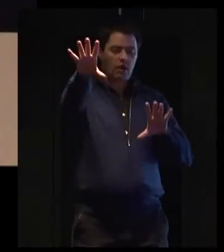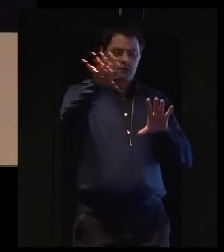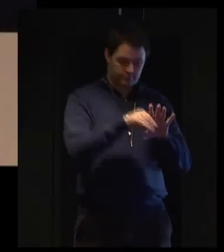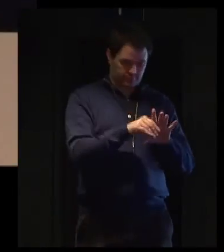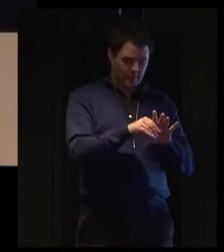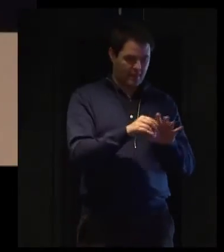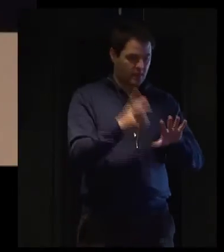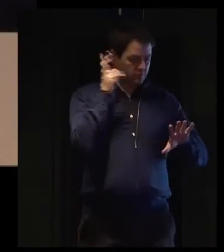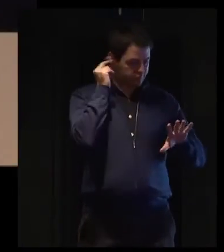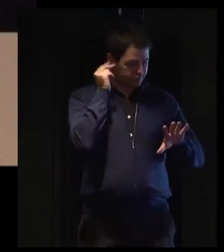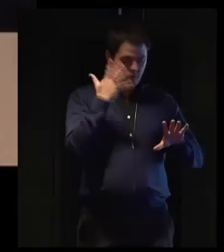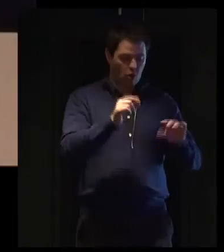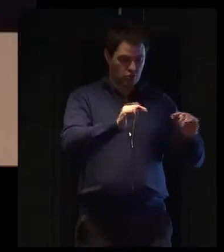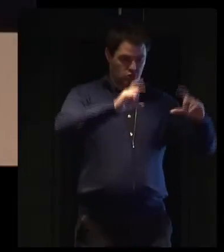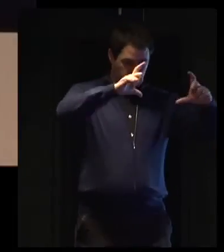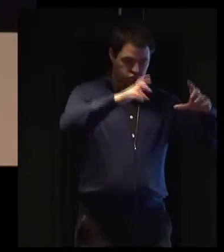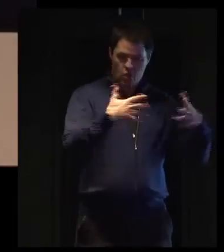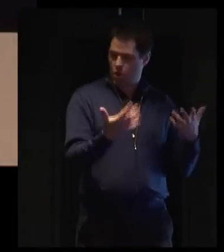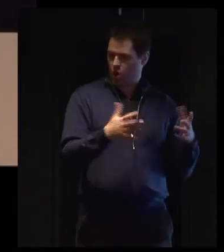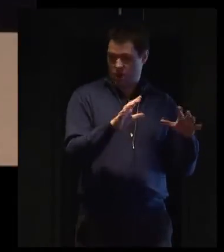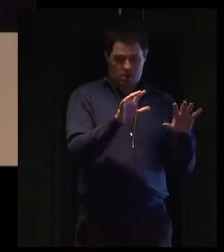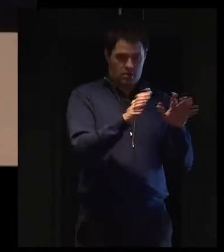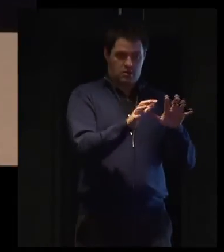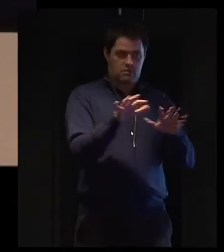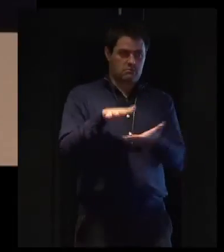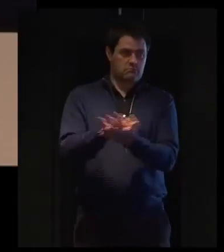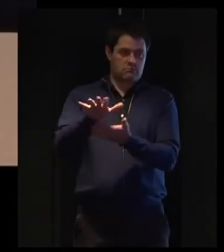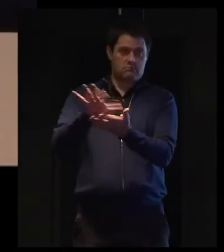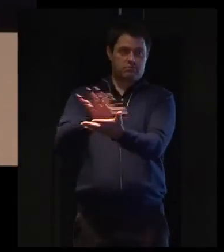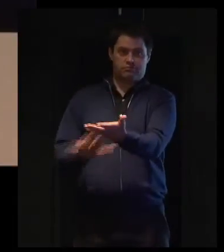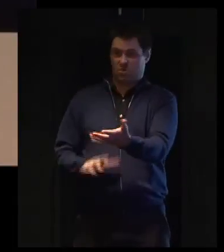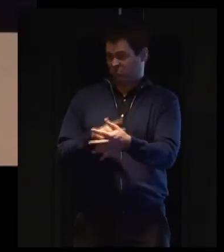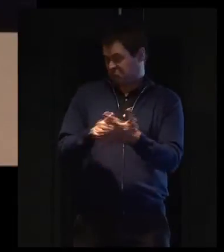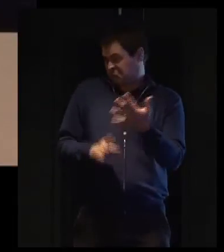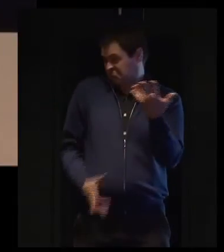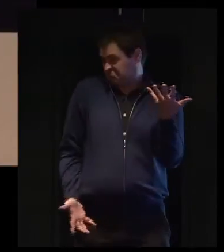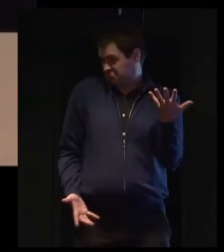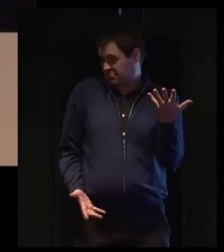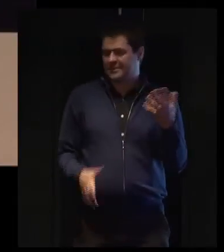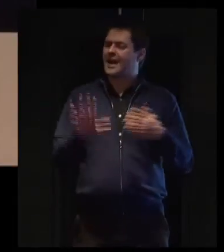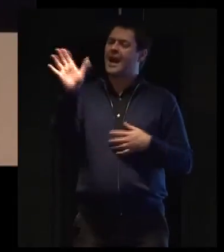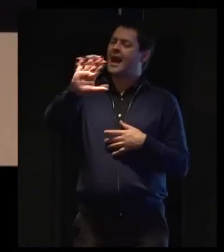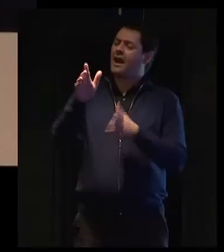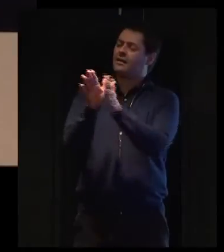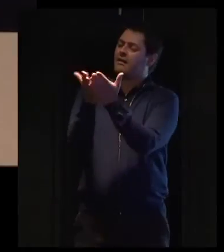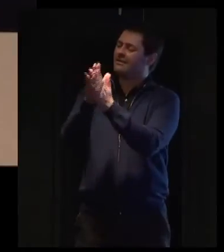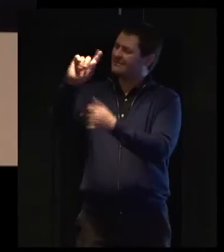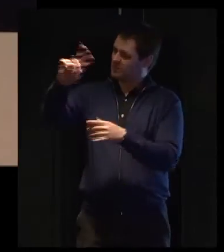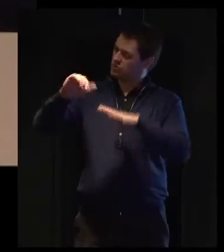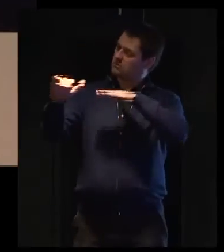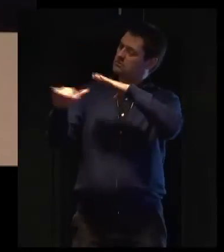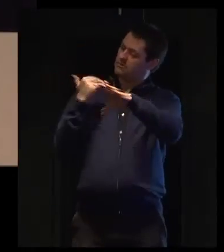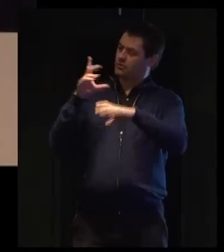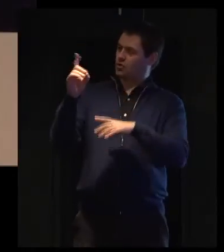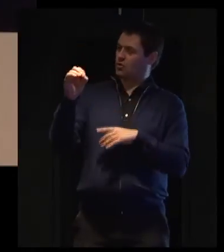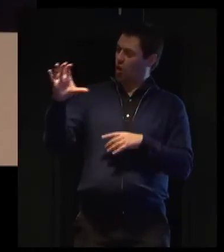to be aware of and provide some of the information in its plain original formats so that the user can actually open